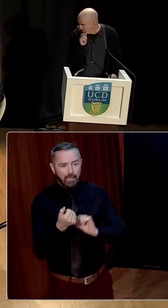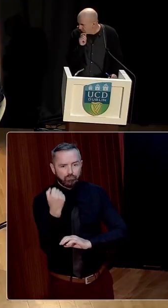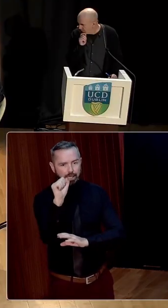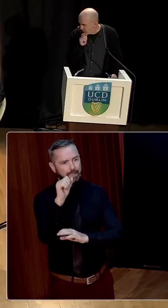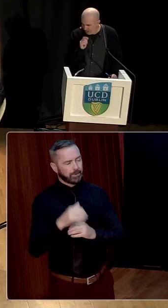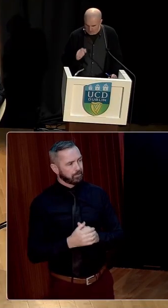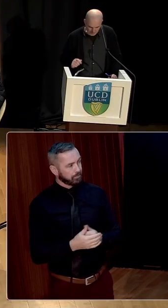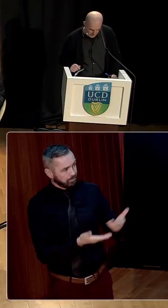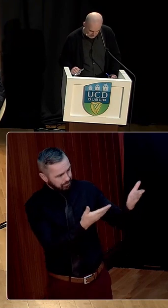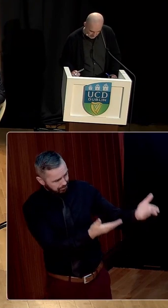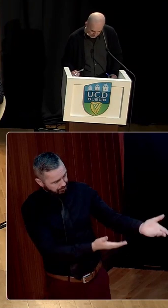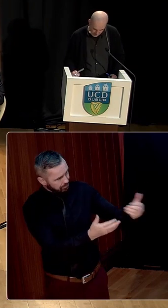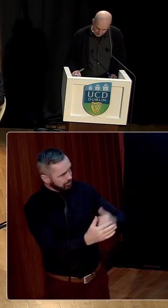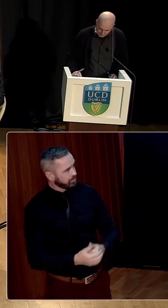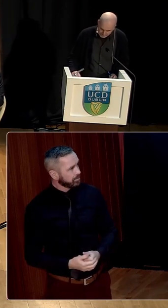So, Paul, the floor is yours.